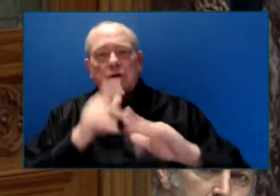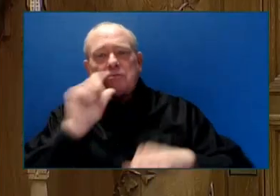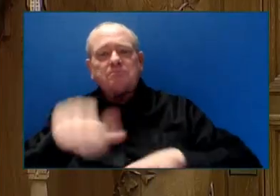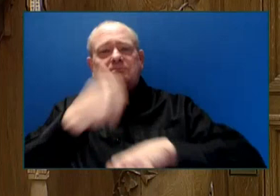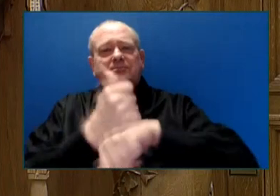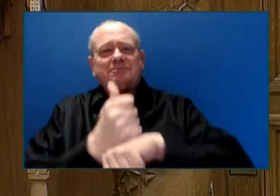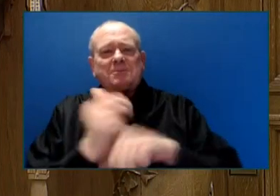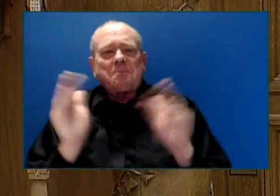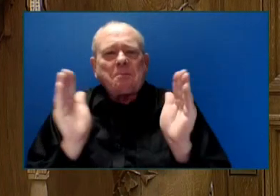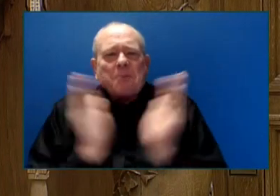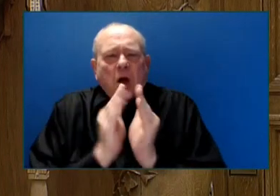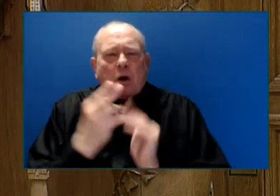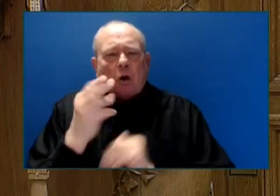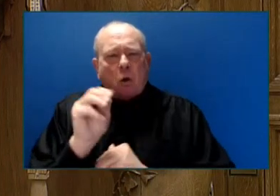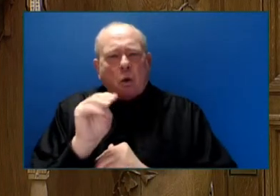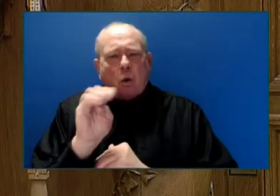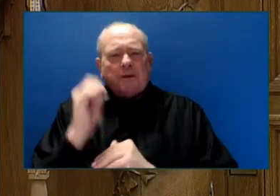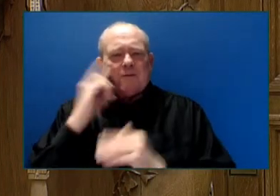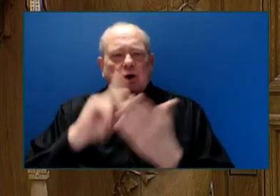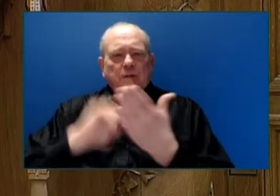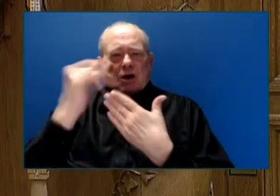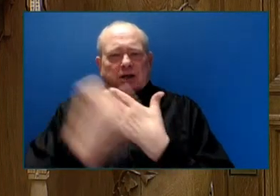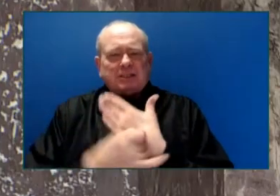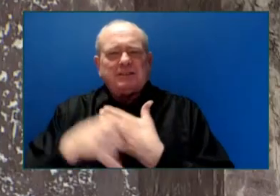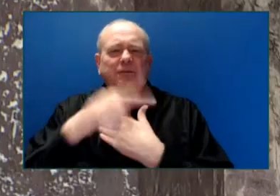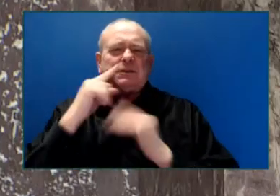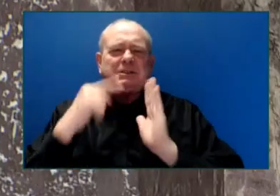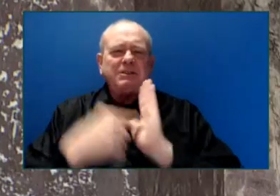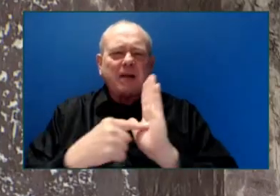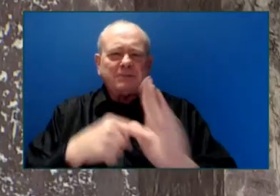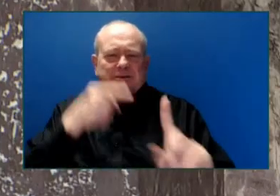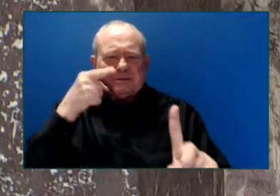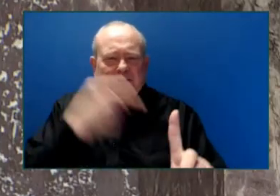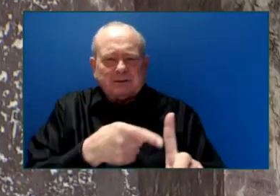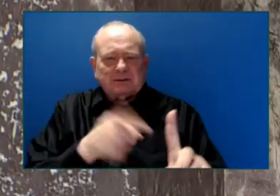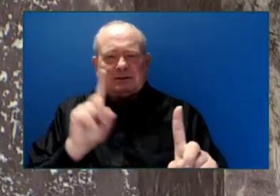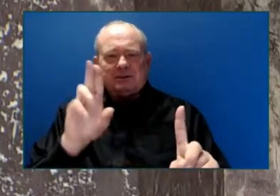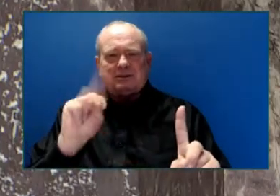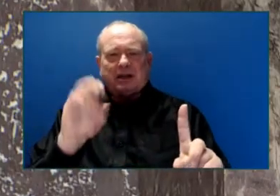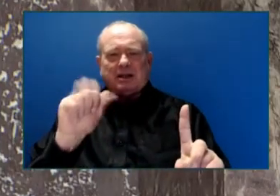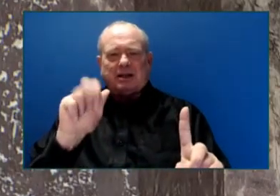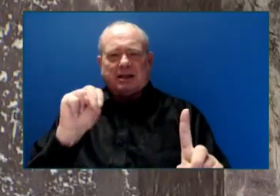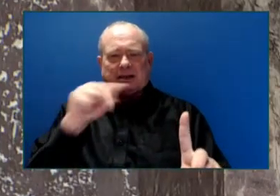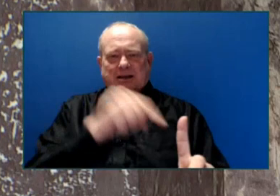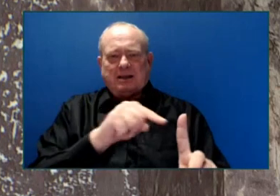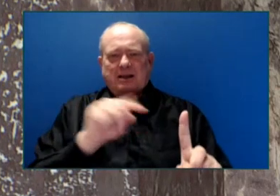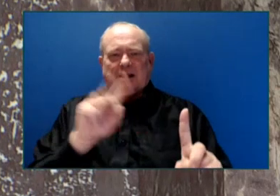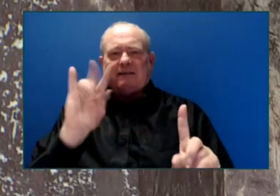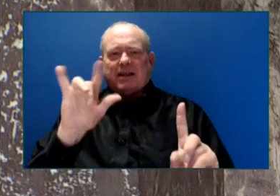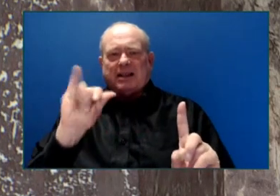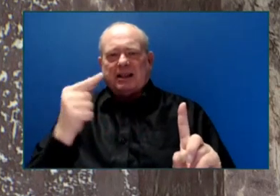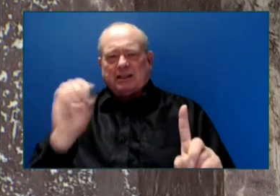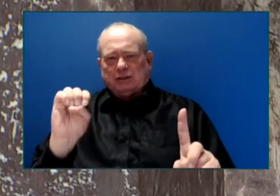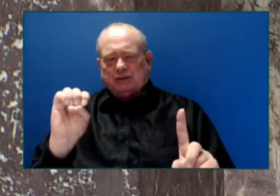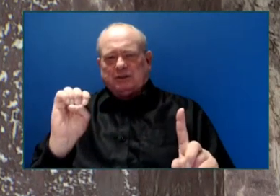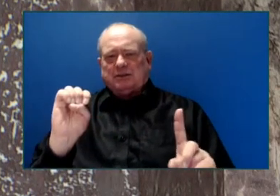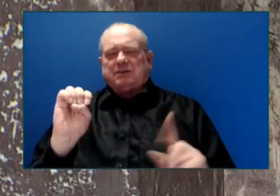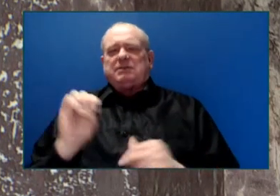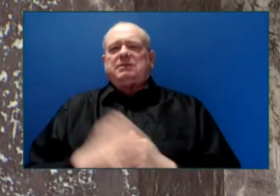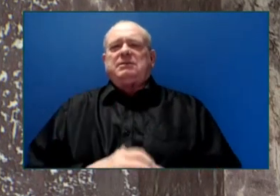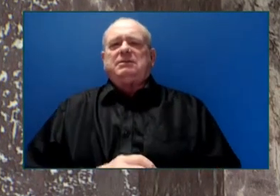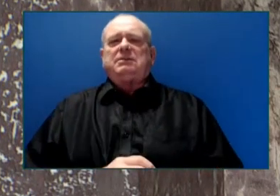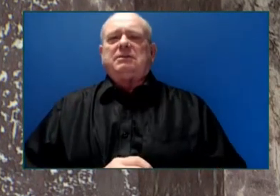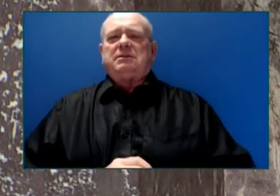Mr. Minister of Housing. Thank you, Honourable Speaker, and thanks to the member for the question. $4.3 billion. We have